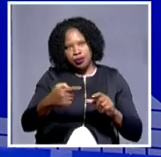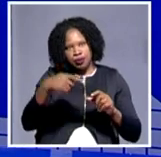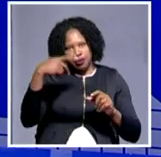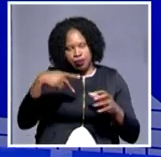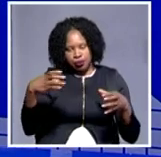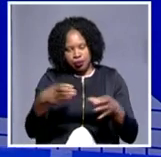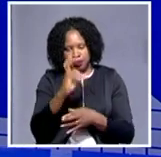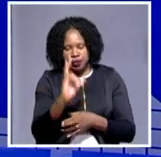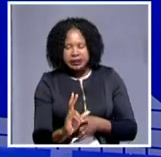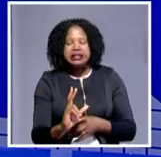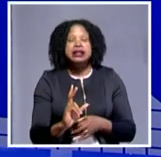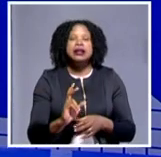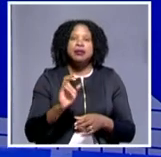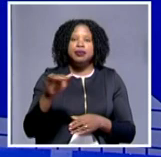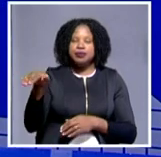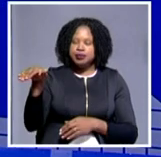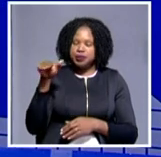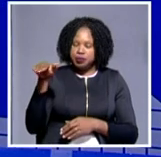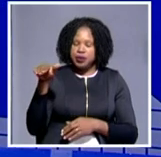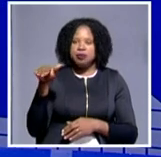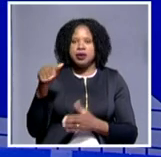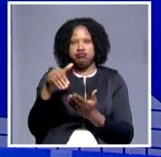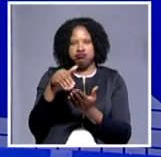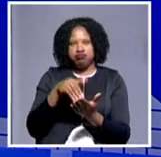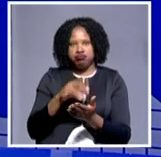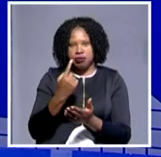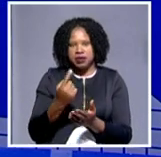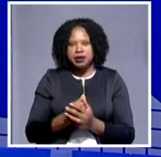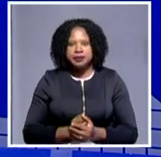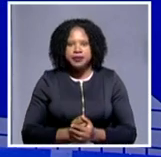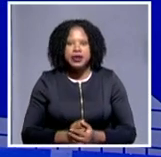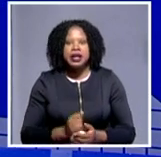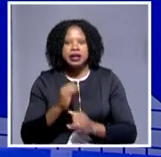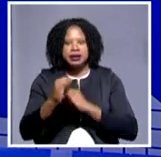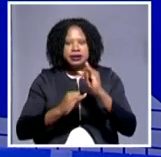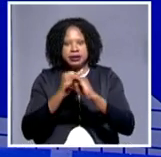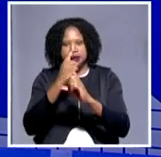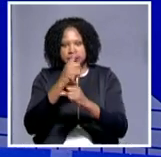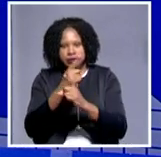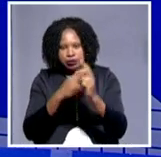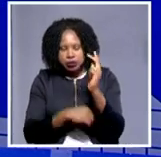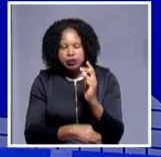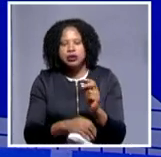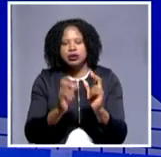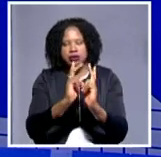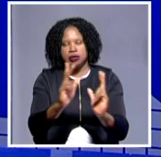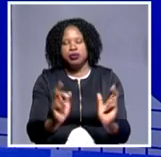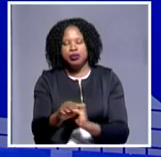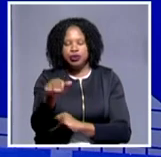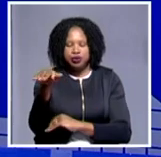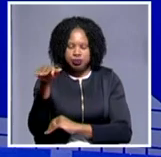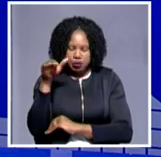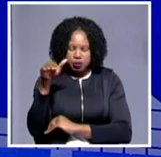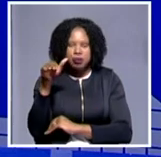at Freedom Square in Harare on Monday. International government officials and Zimbabwean citizens are